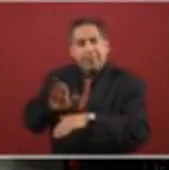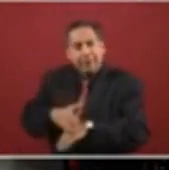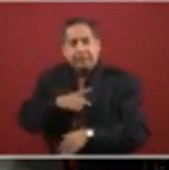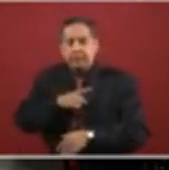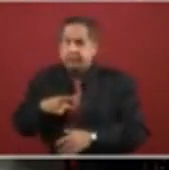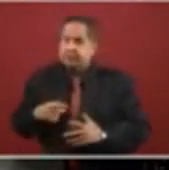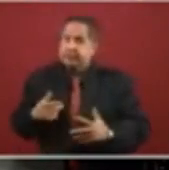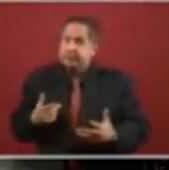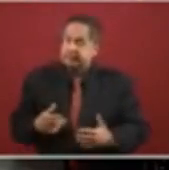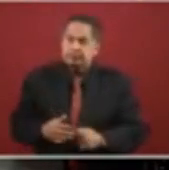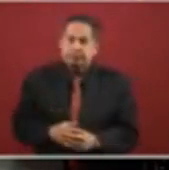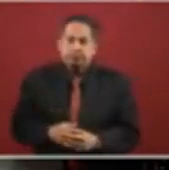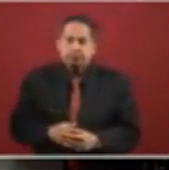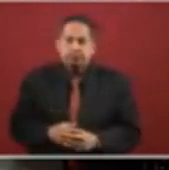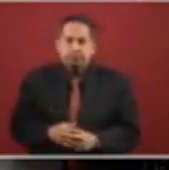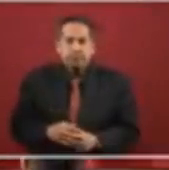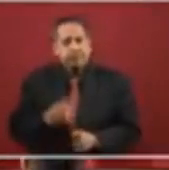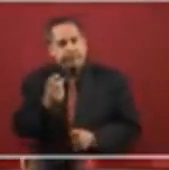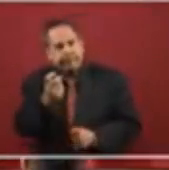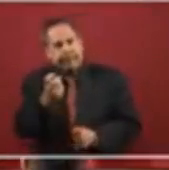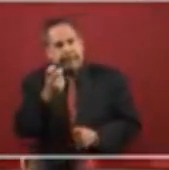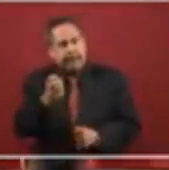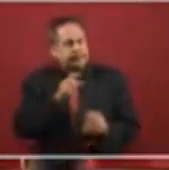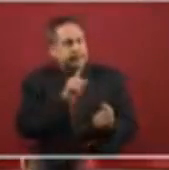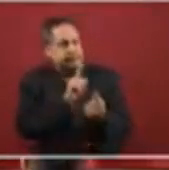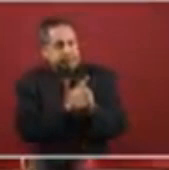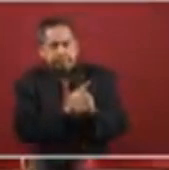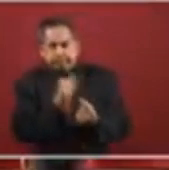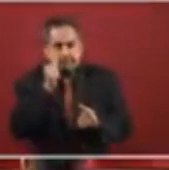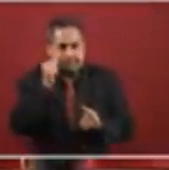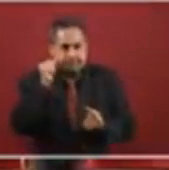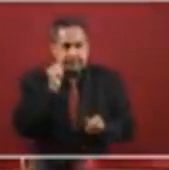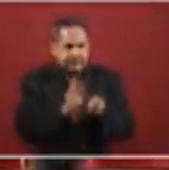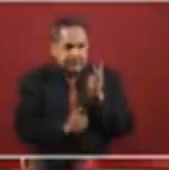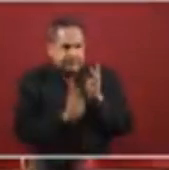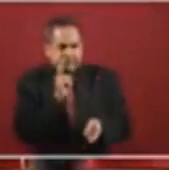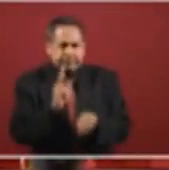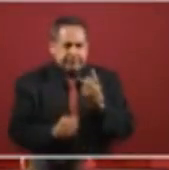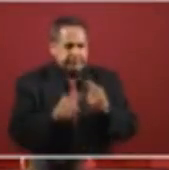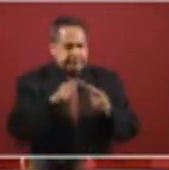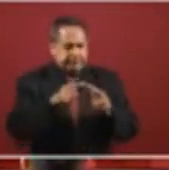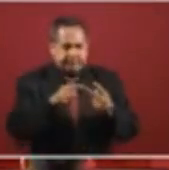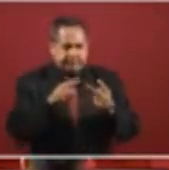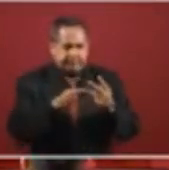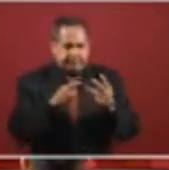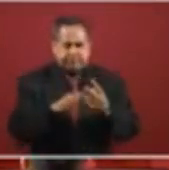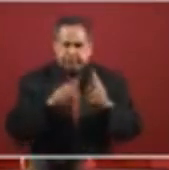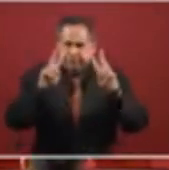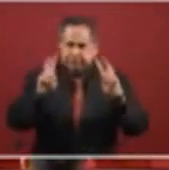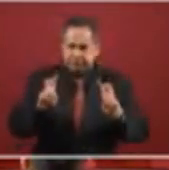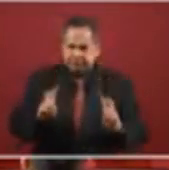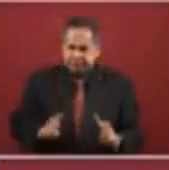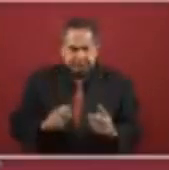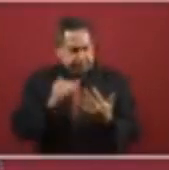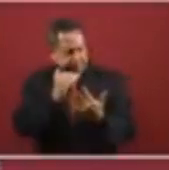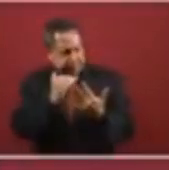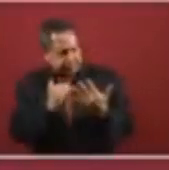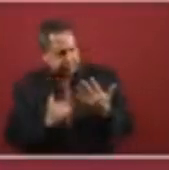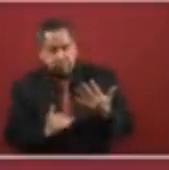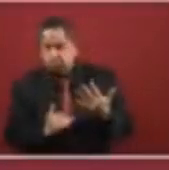the matters were the principal matters we spoke about yesterday.